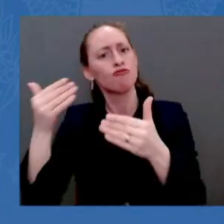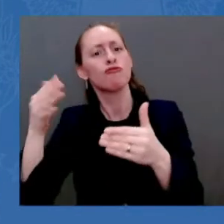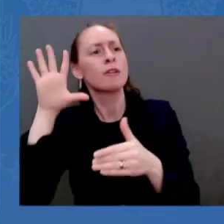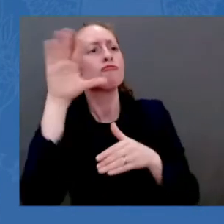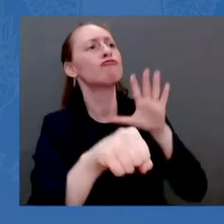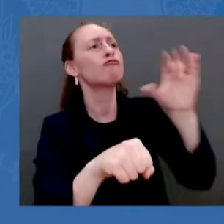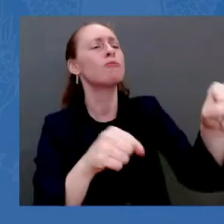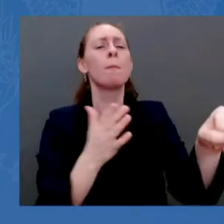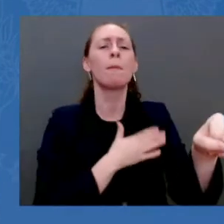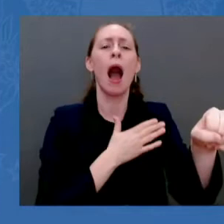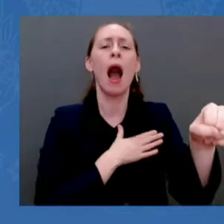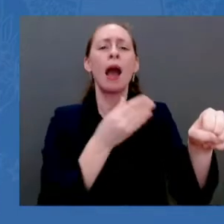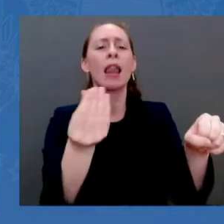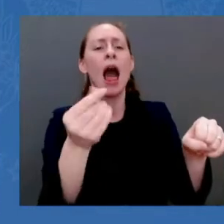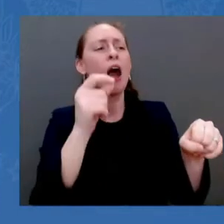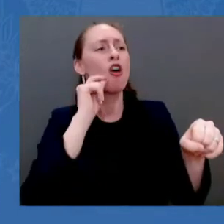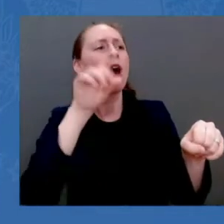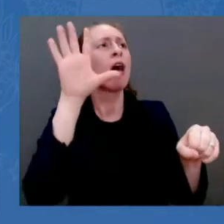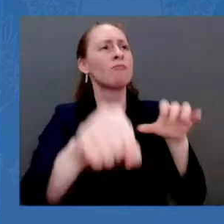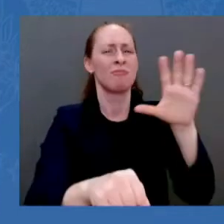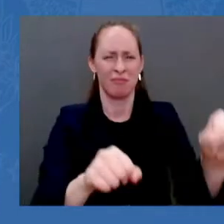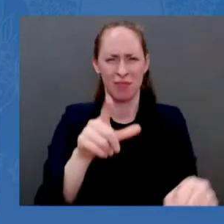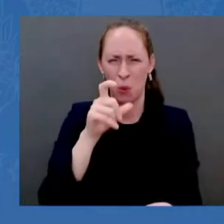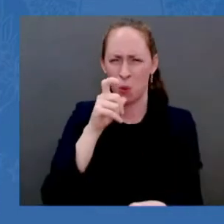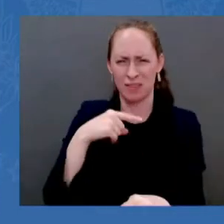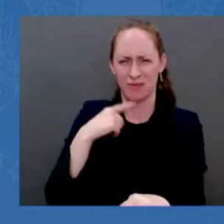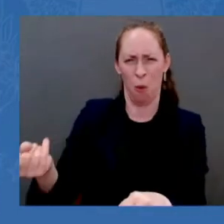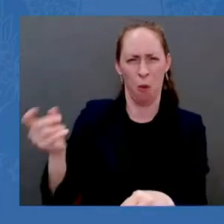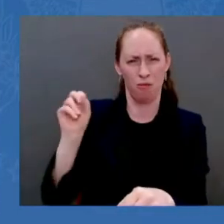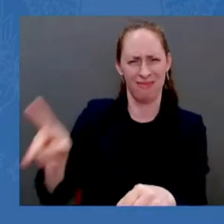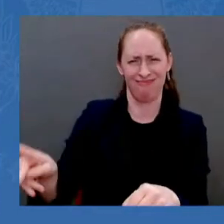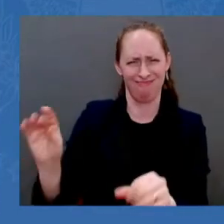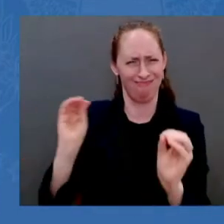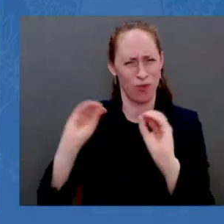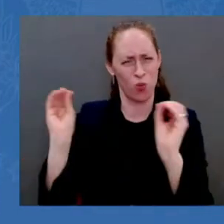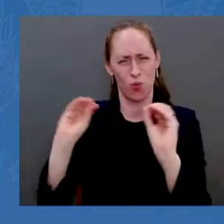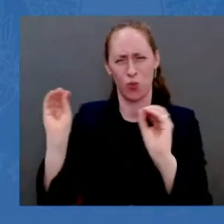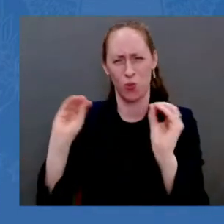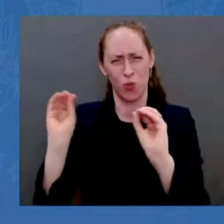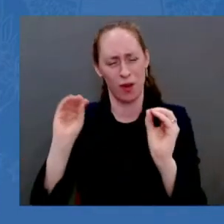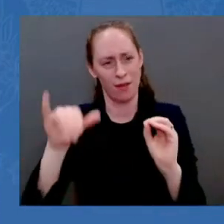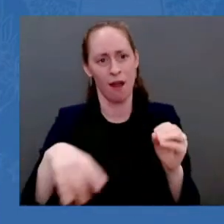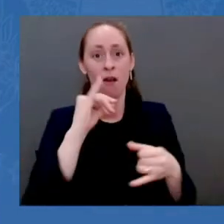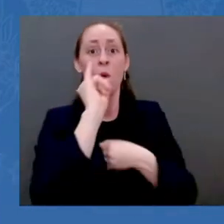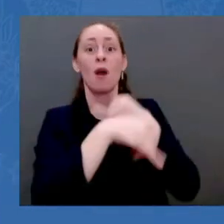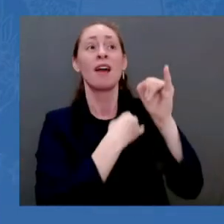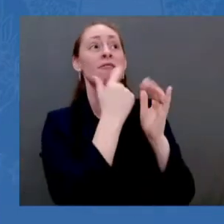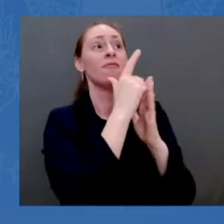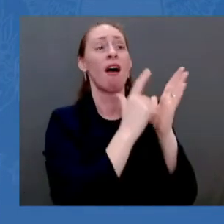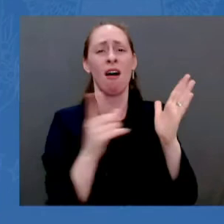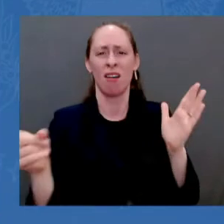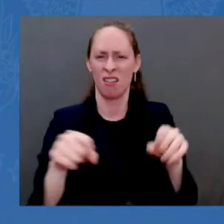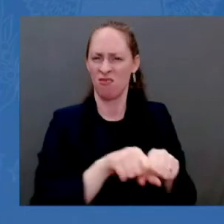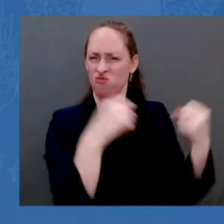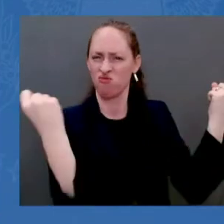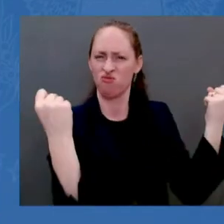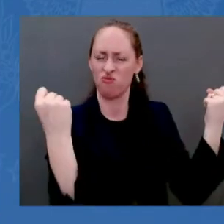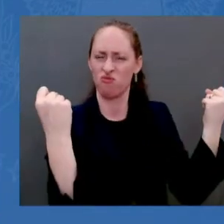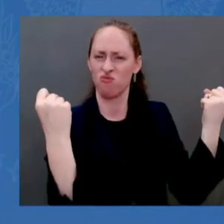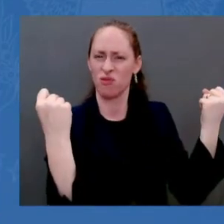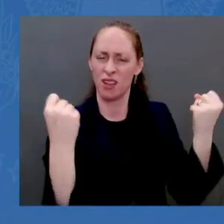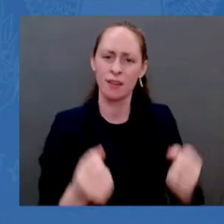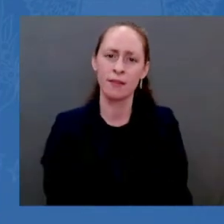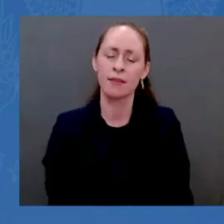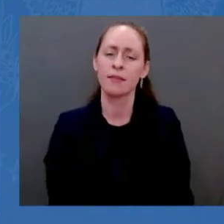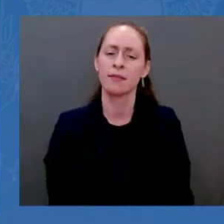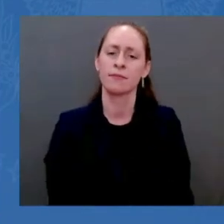and it demands a firm response from the international community. Over the last few months, we've coordinated closely with our NATO allies